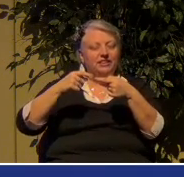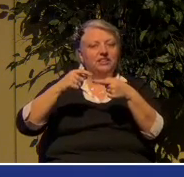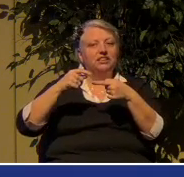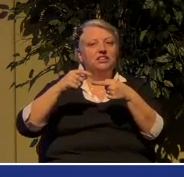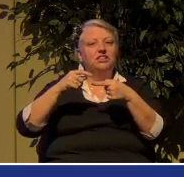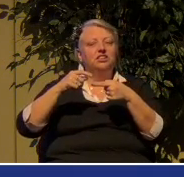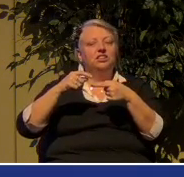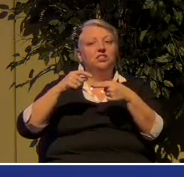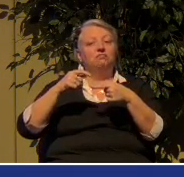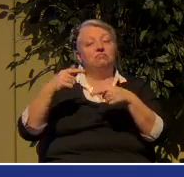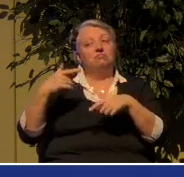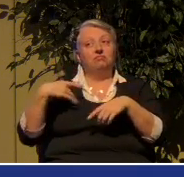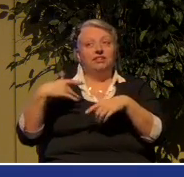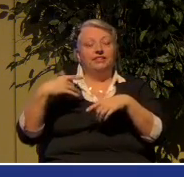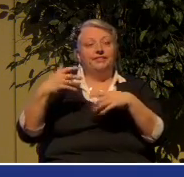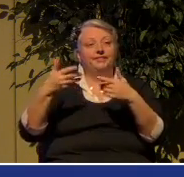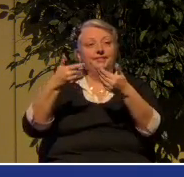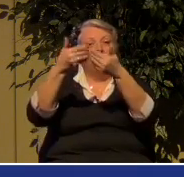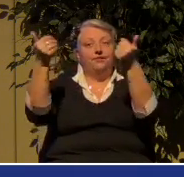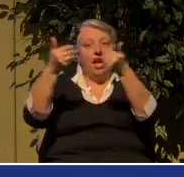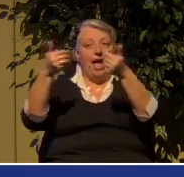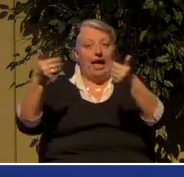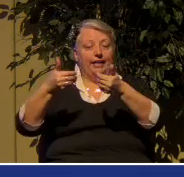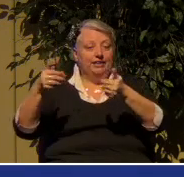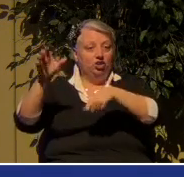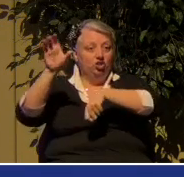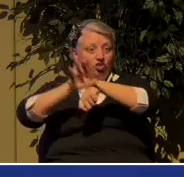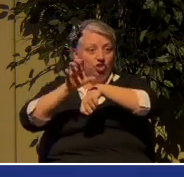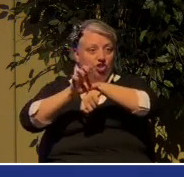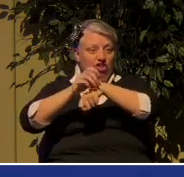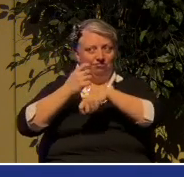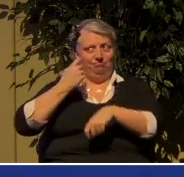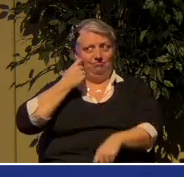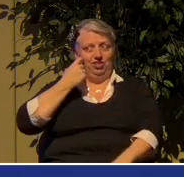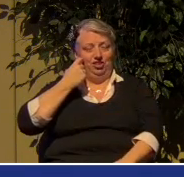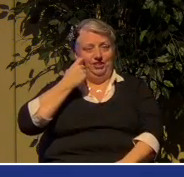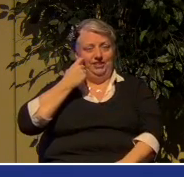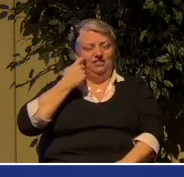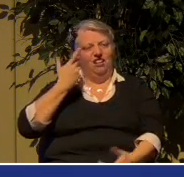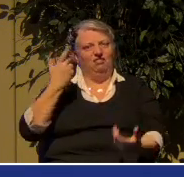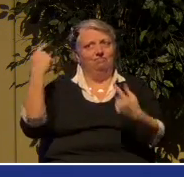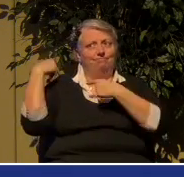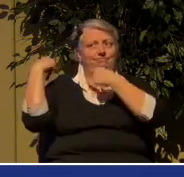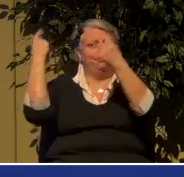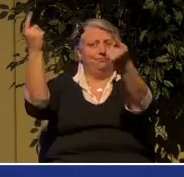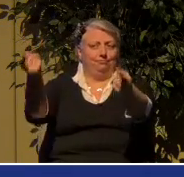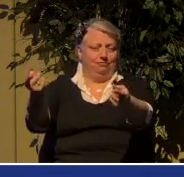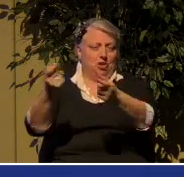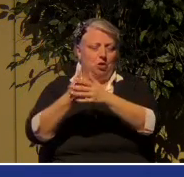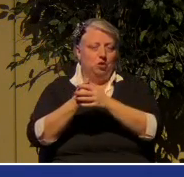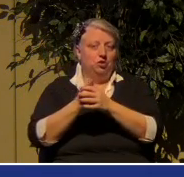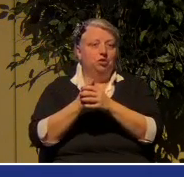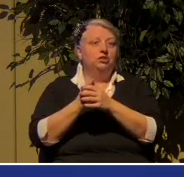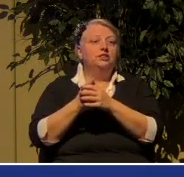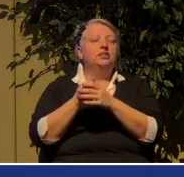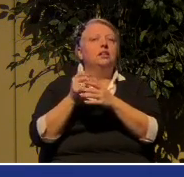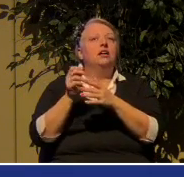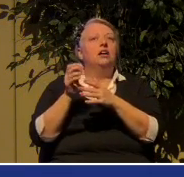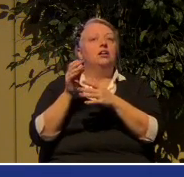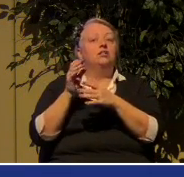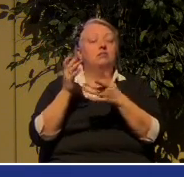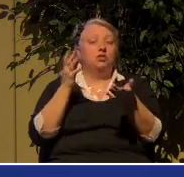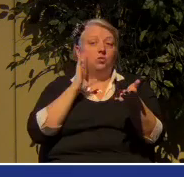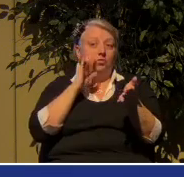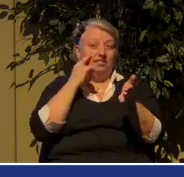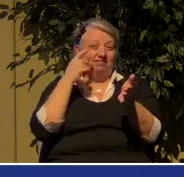divided the church in recent decades, decades, and certainly over all the centuries, then you